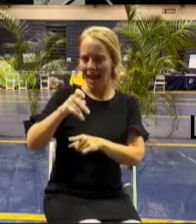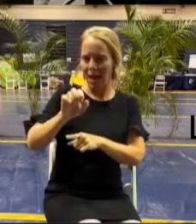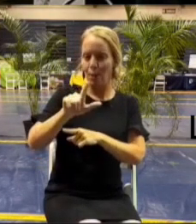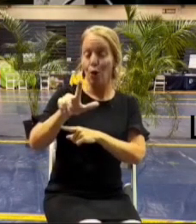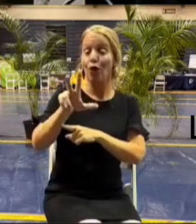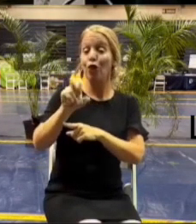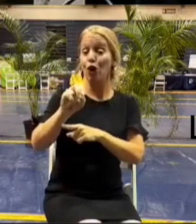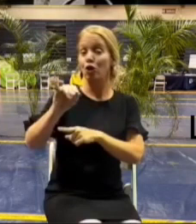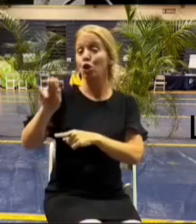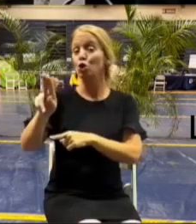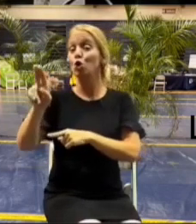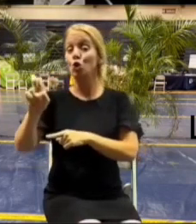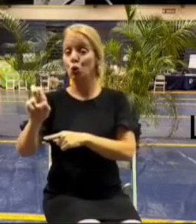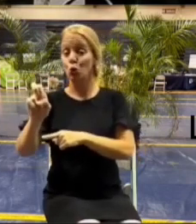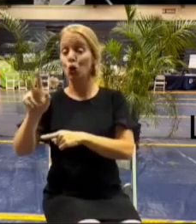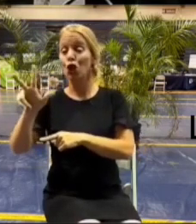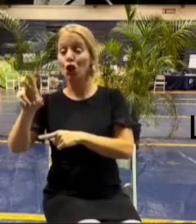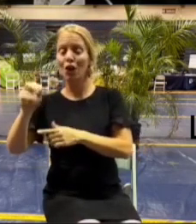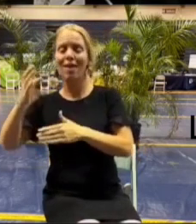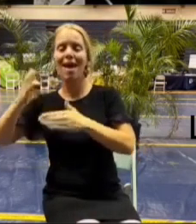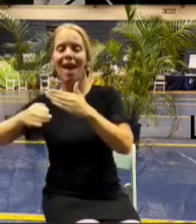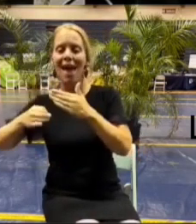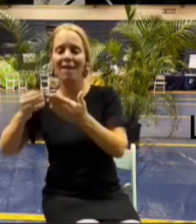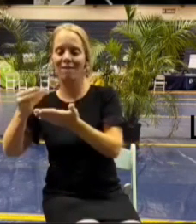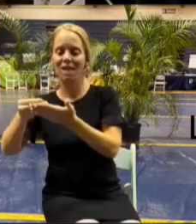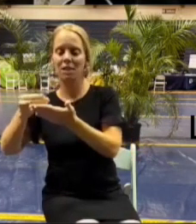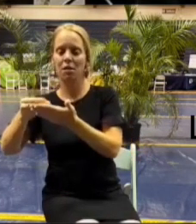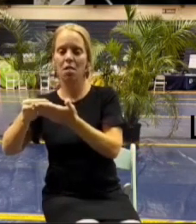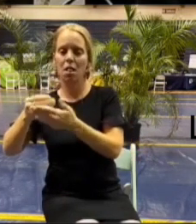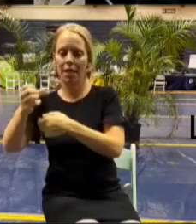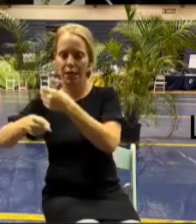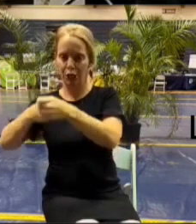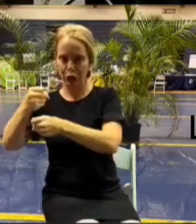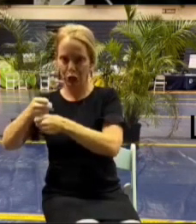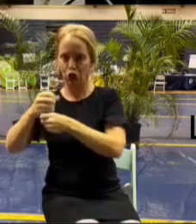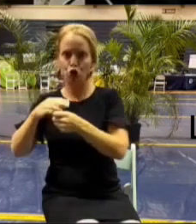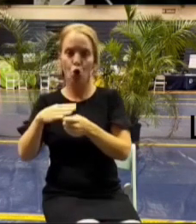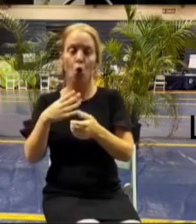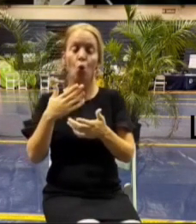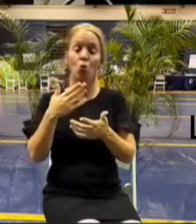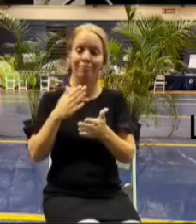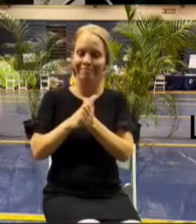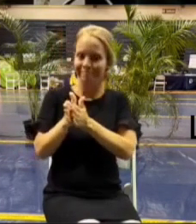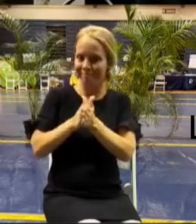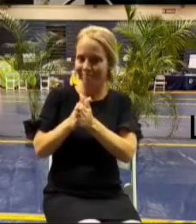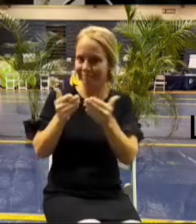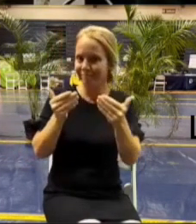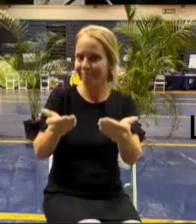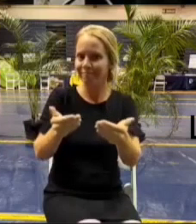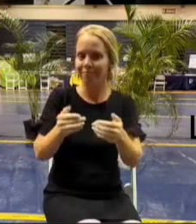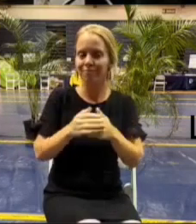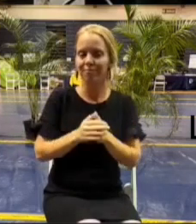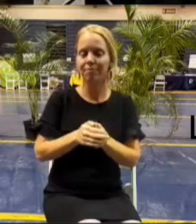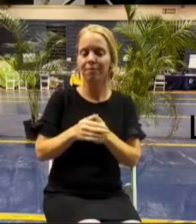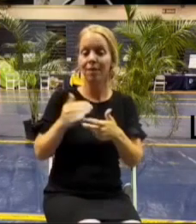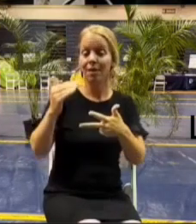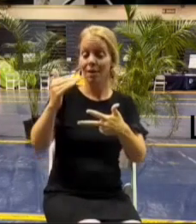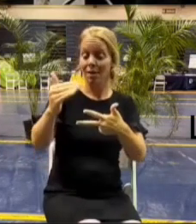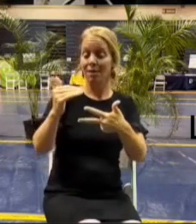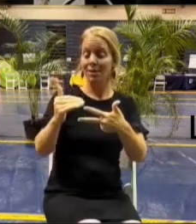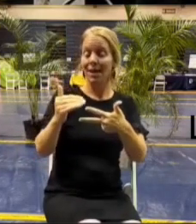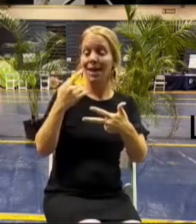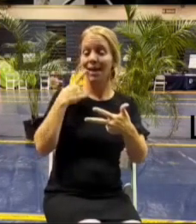30th is the end of the fiscal year uh the second um announcement is